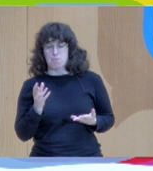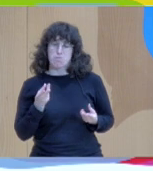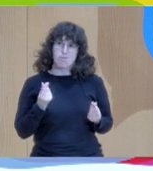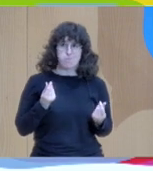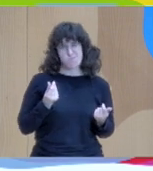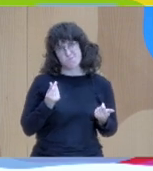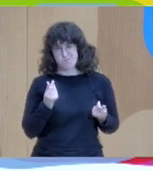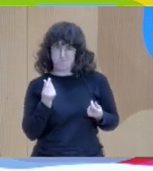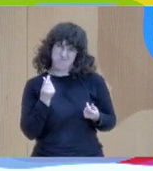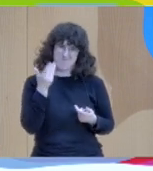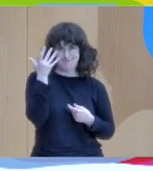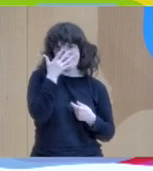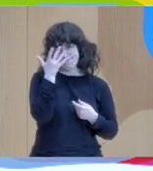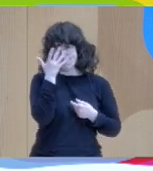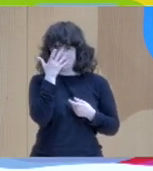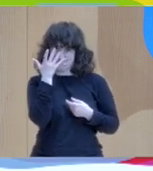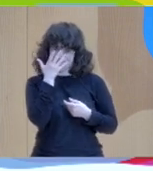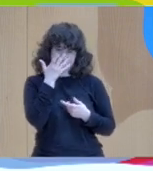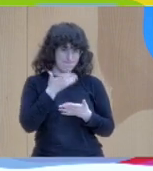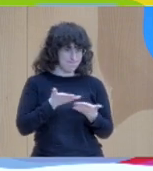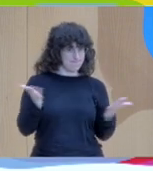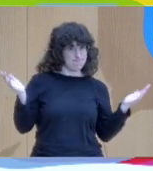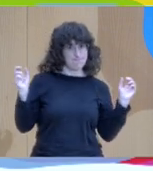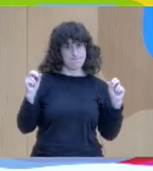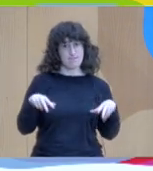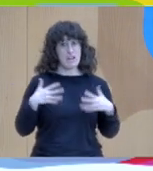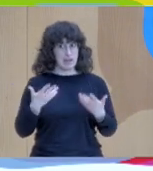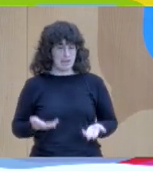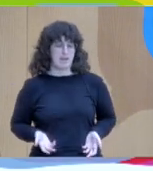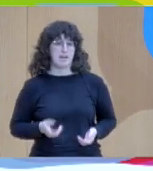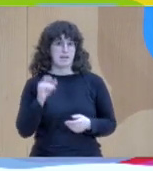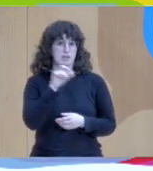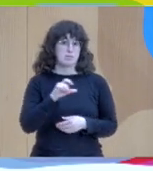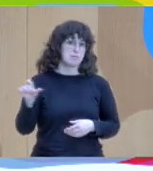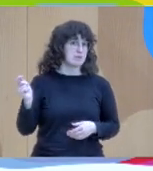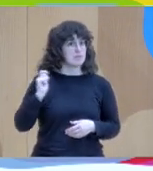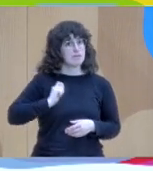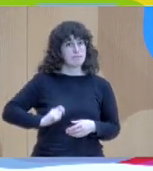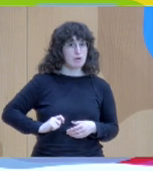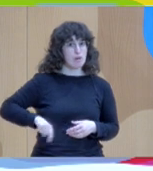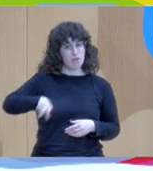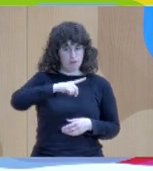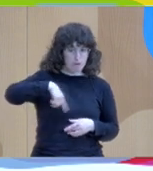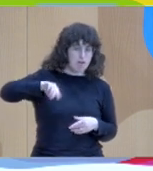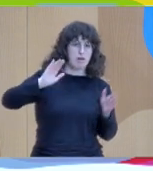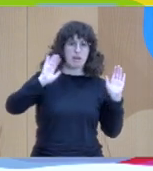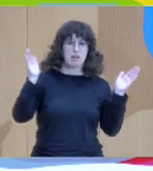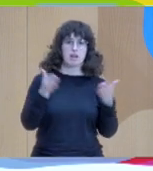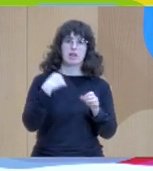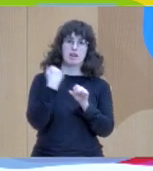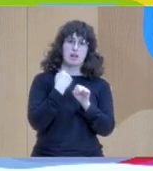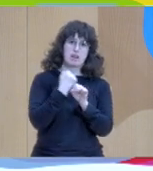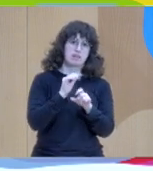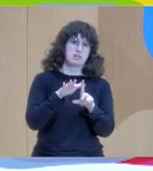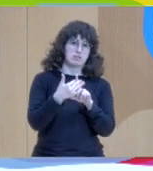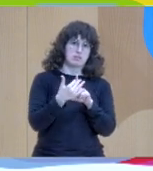We asked these professionals who were working with the case to come to a meeting and then